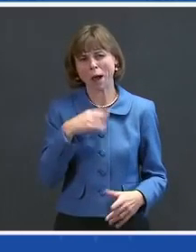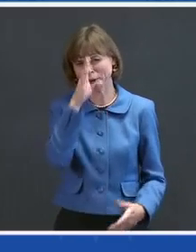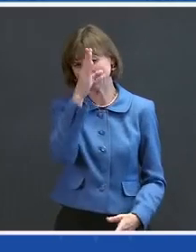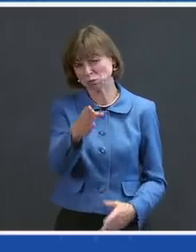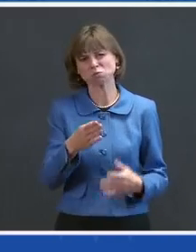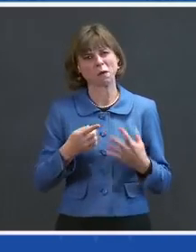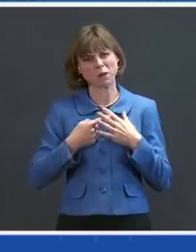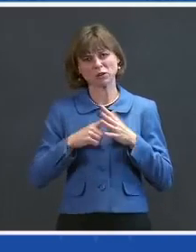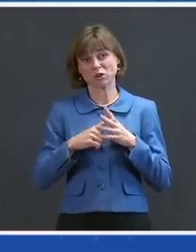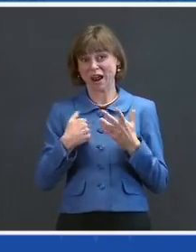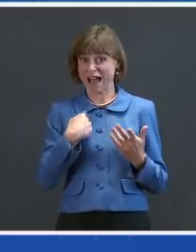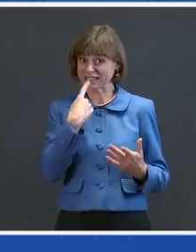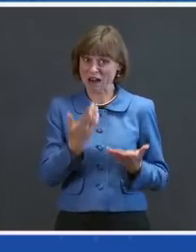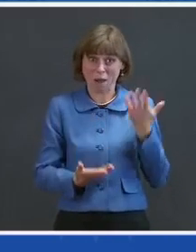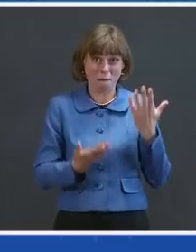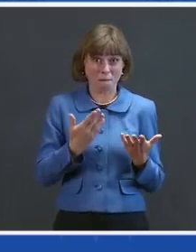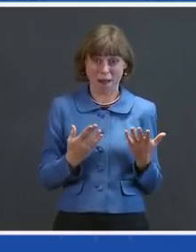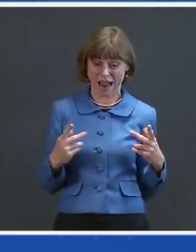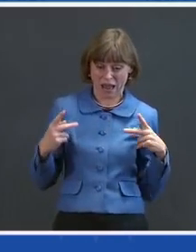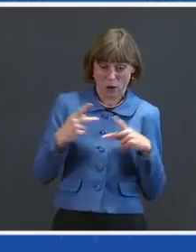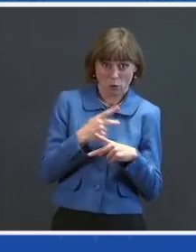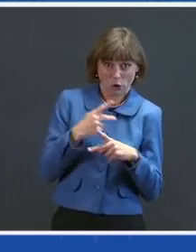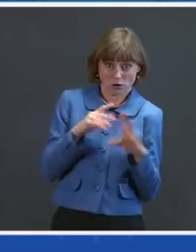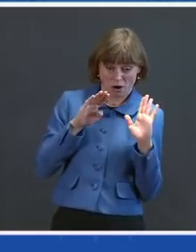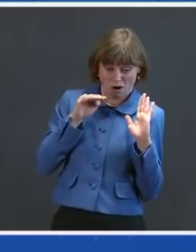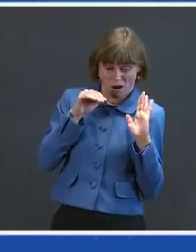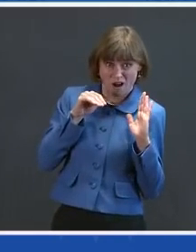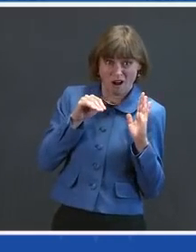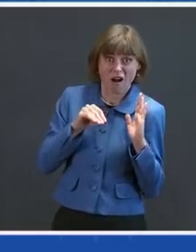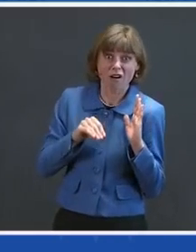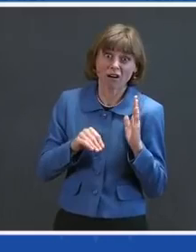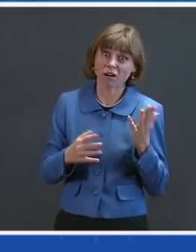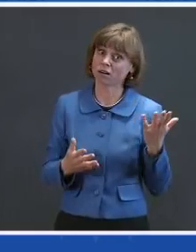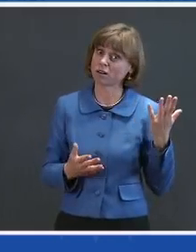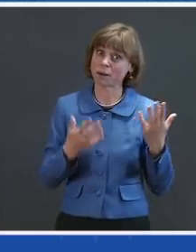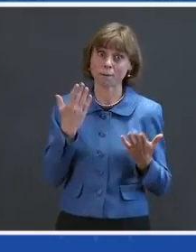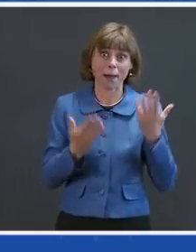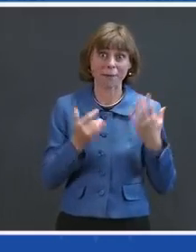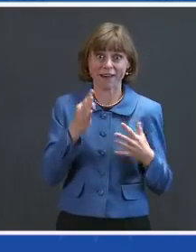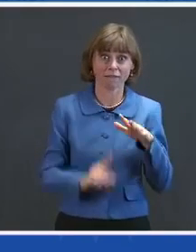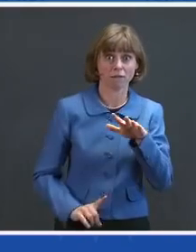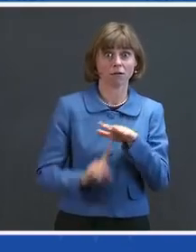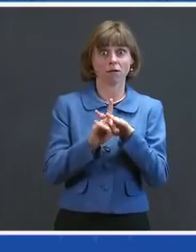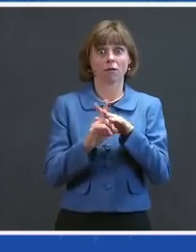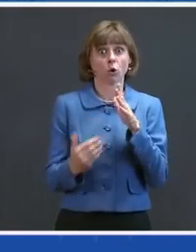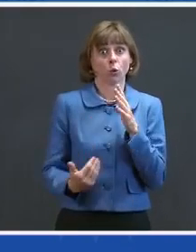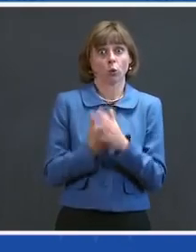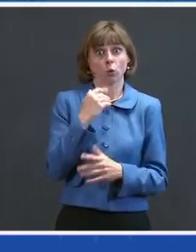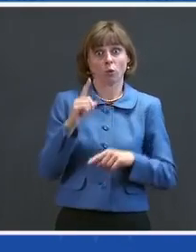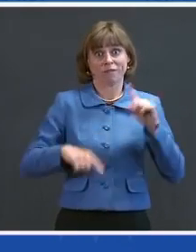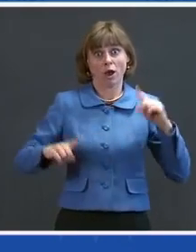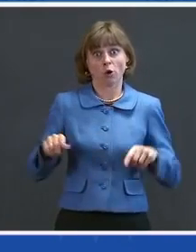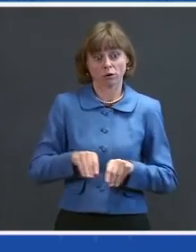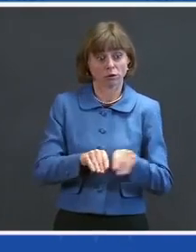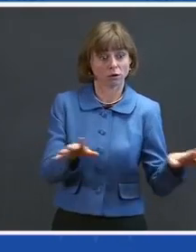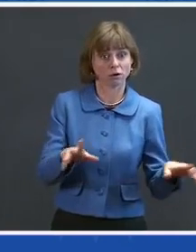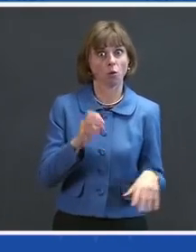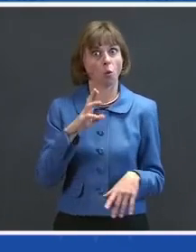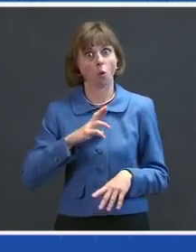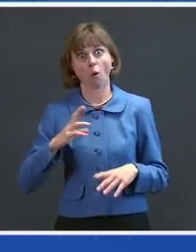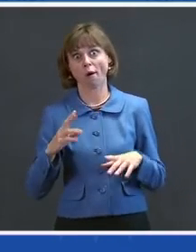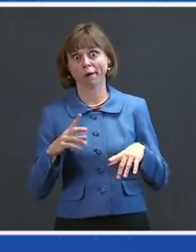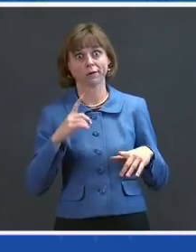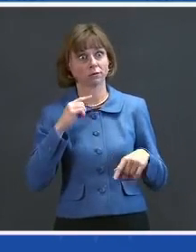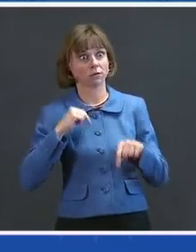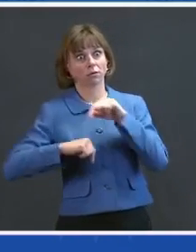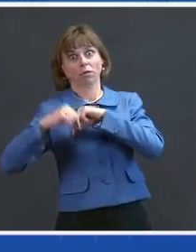things may get worse again as new variants spread and as we face setbacks like recent winter storms in the Midwest and